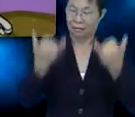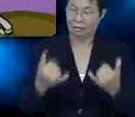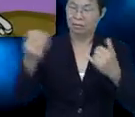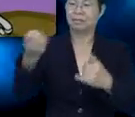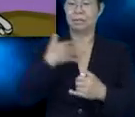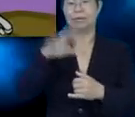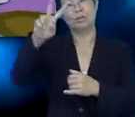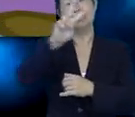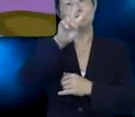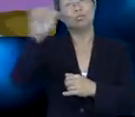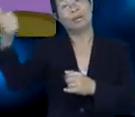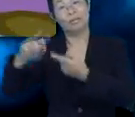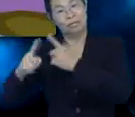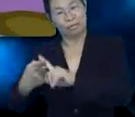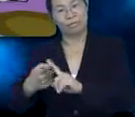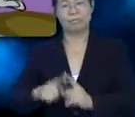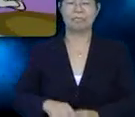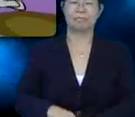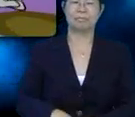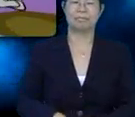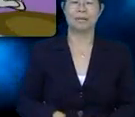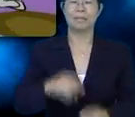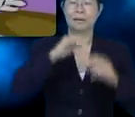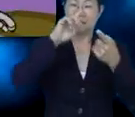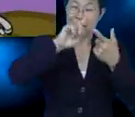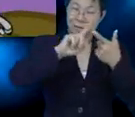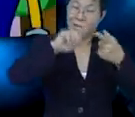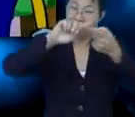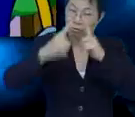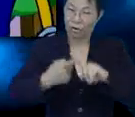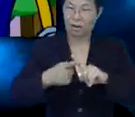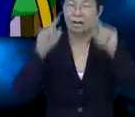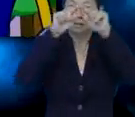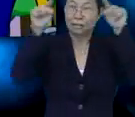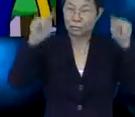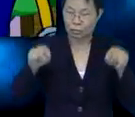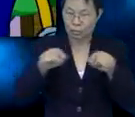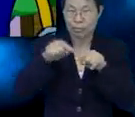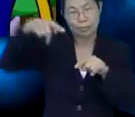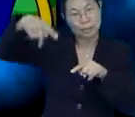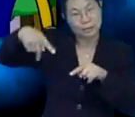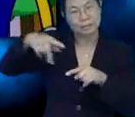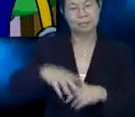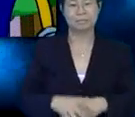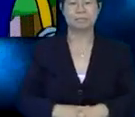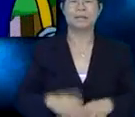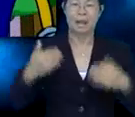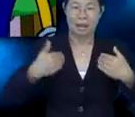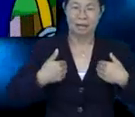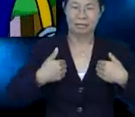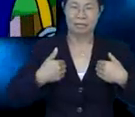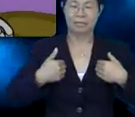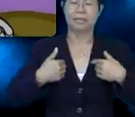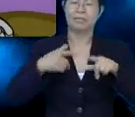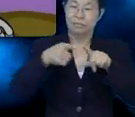All right. Now, tell me about your two other friends. My second friend is a square prism.